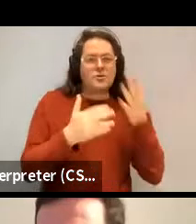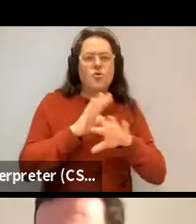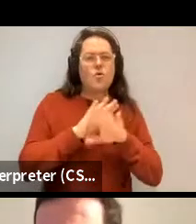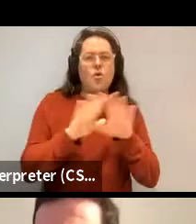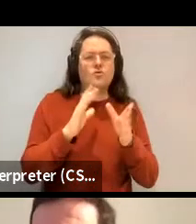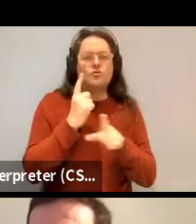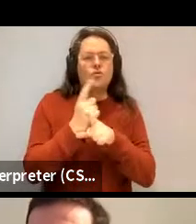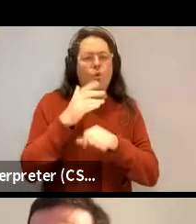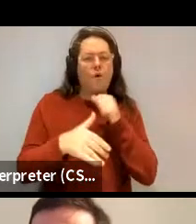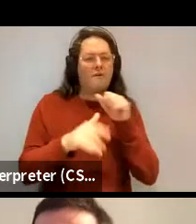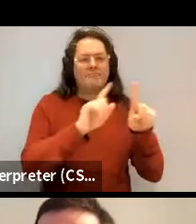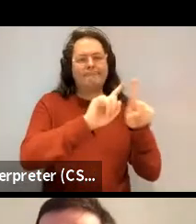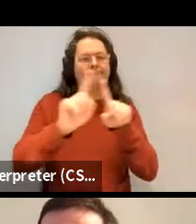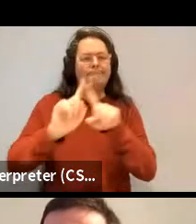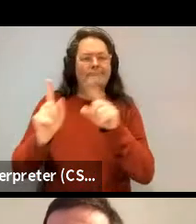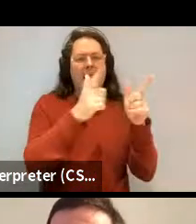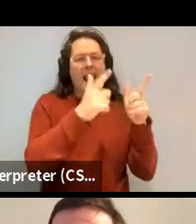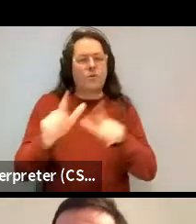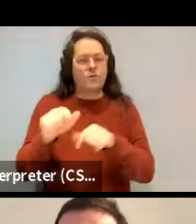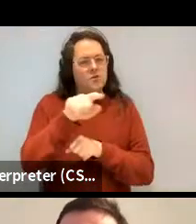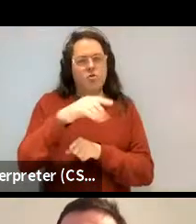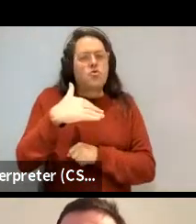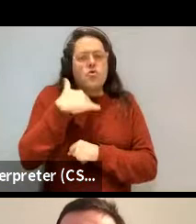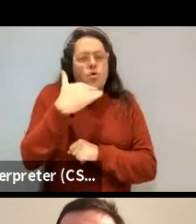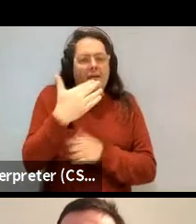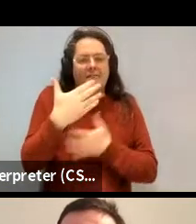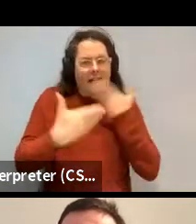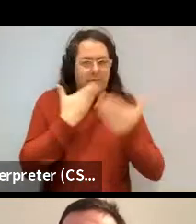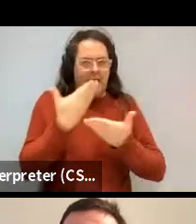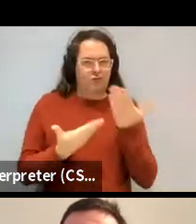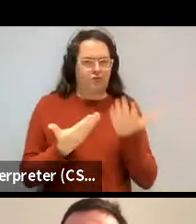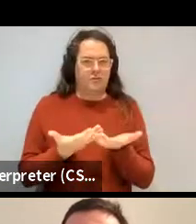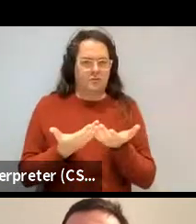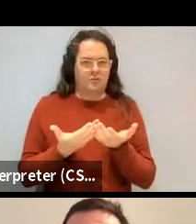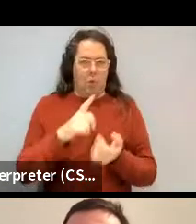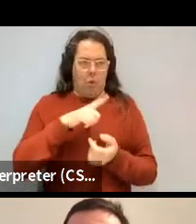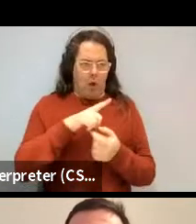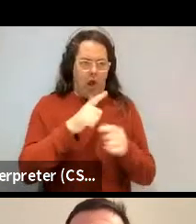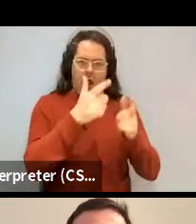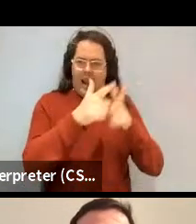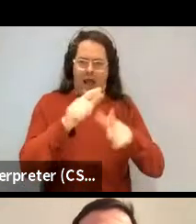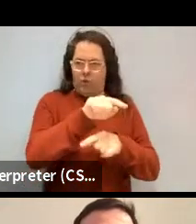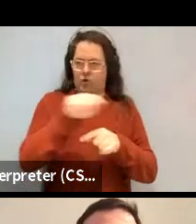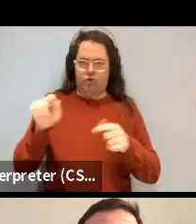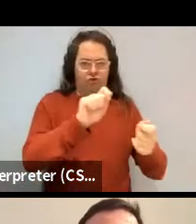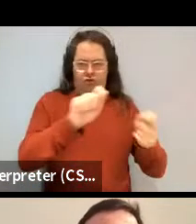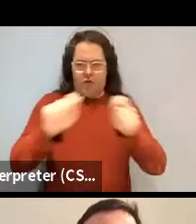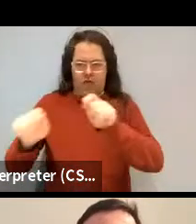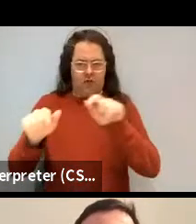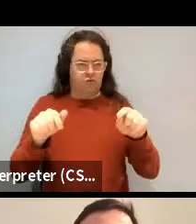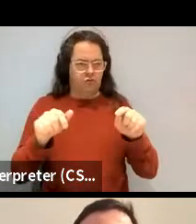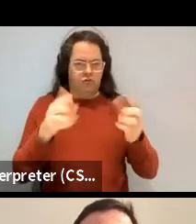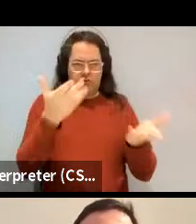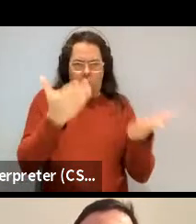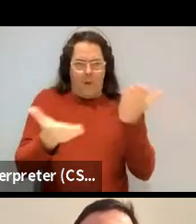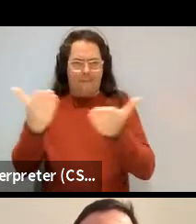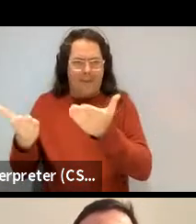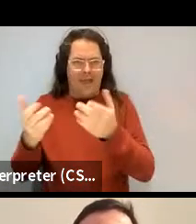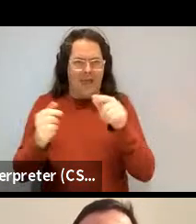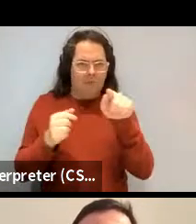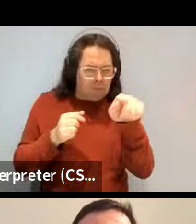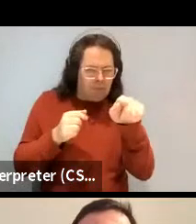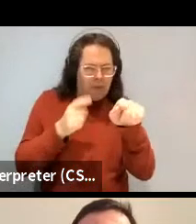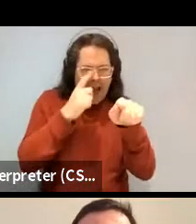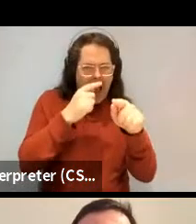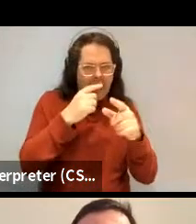then that you, we need something else to explain the cross-linguistic trend if there is a cross-linguistic trend? Well, so,